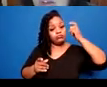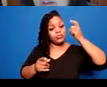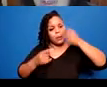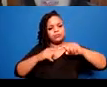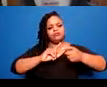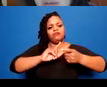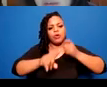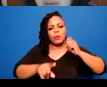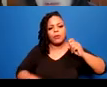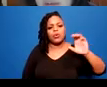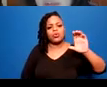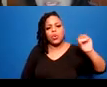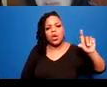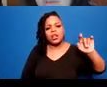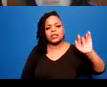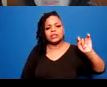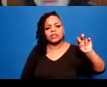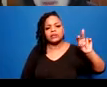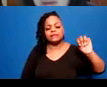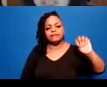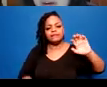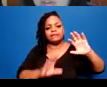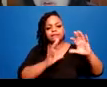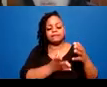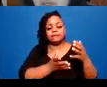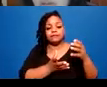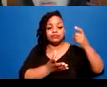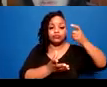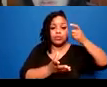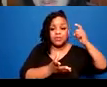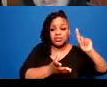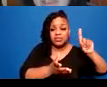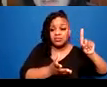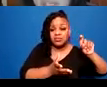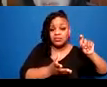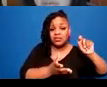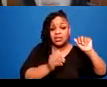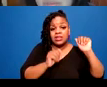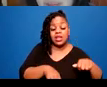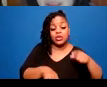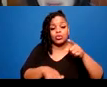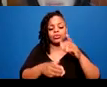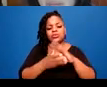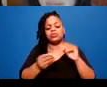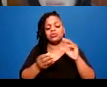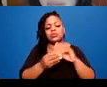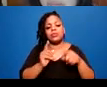to not occur again. Can you speak about vicarious trauma versus collective need for wellbeing?